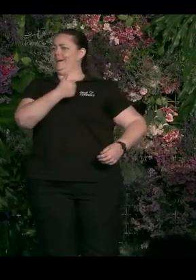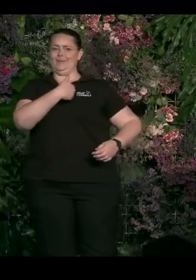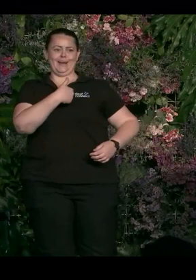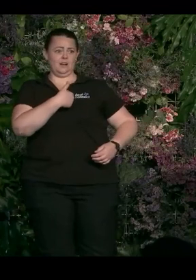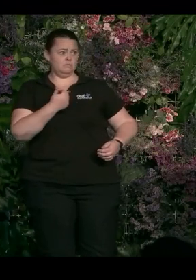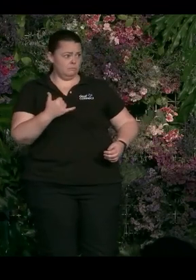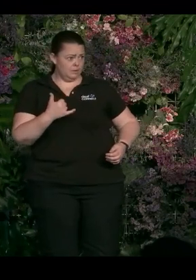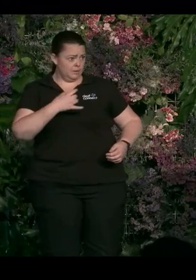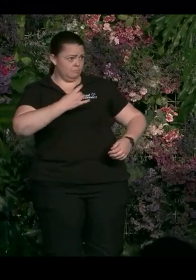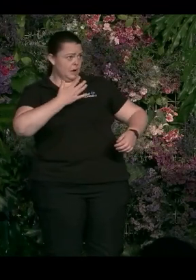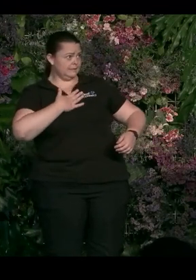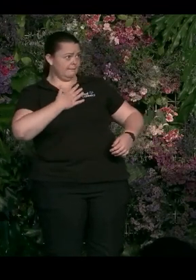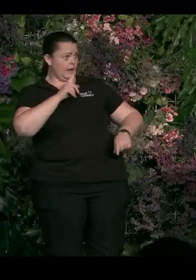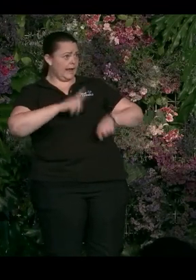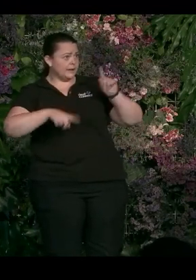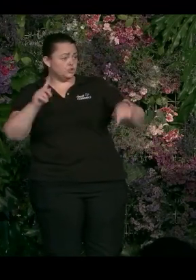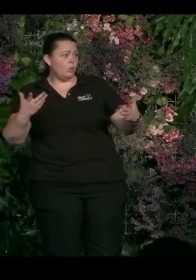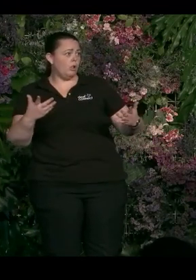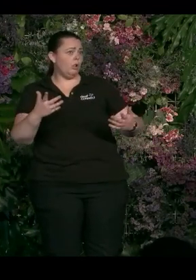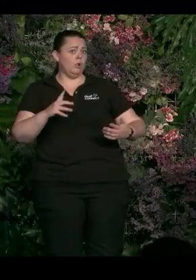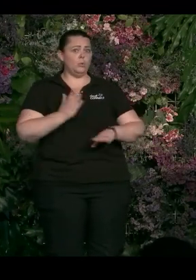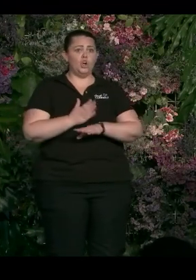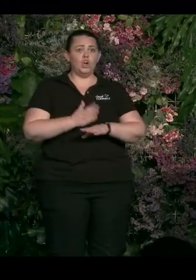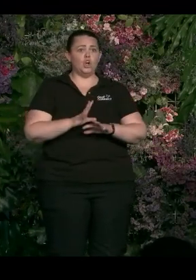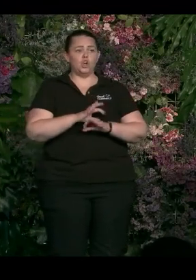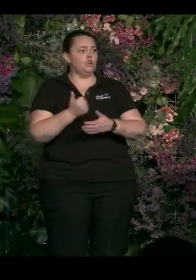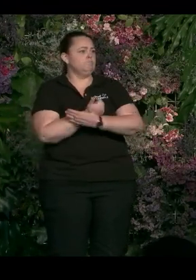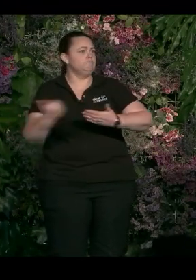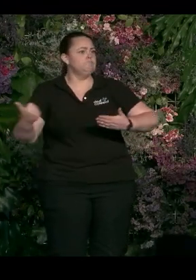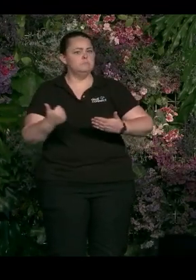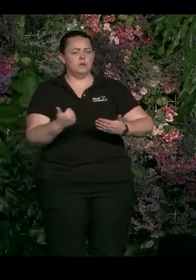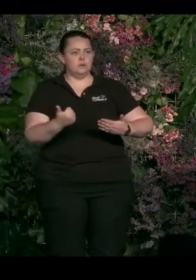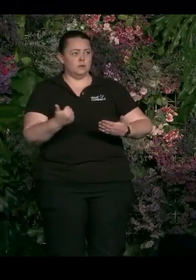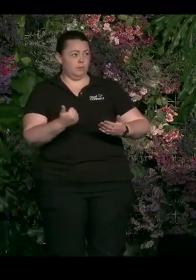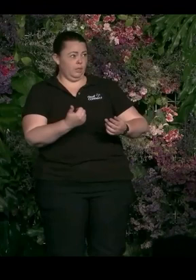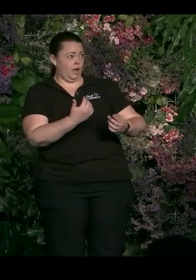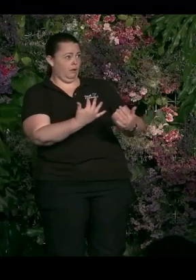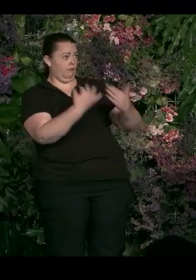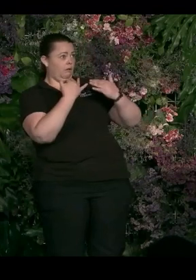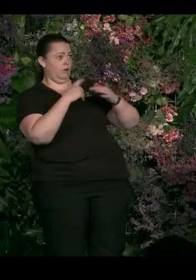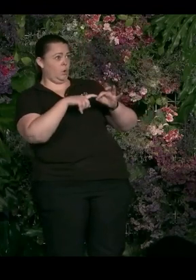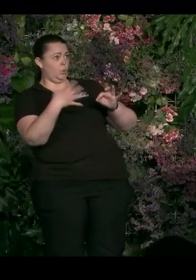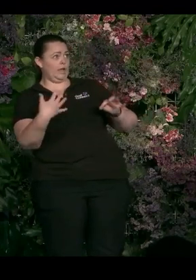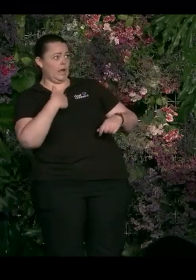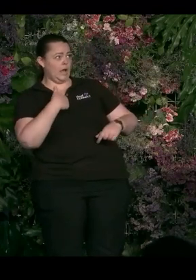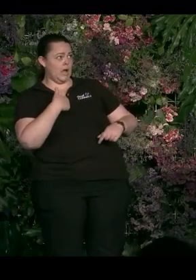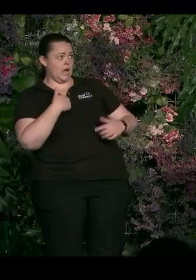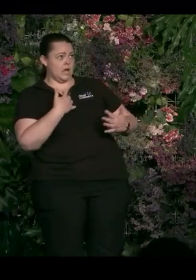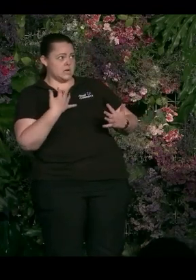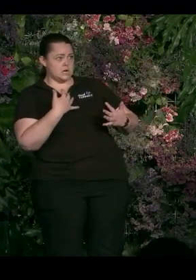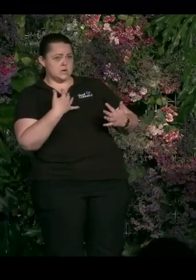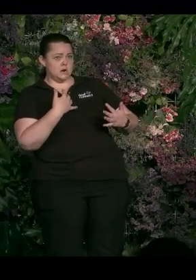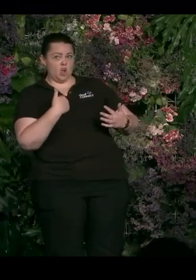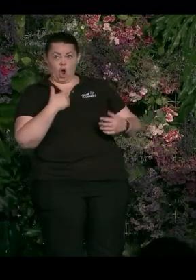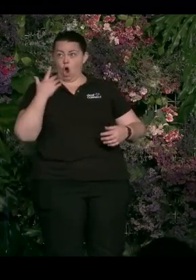if you call out that you're being discriminated against because you're queer, they don't have to say I'm sacking you for that right